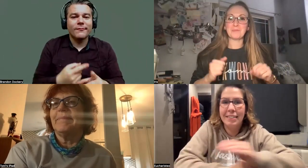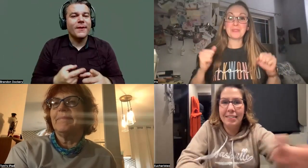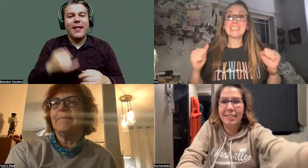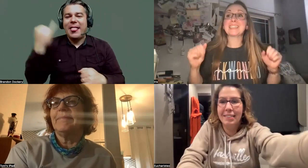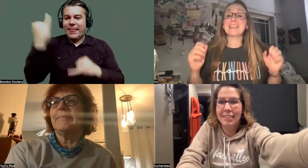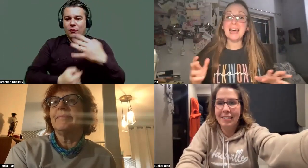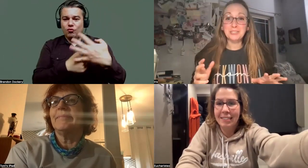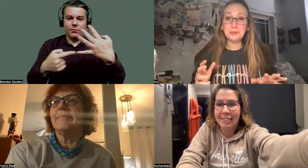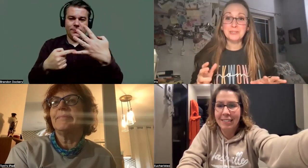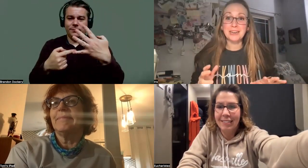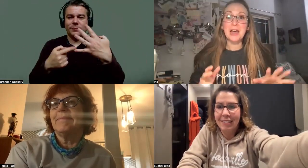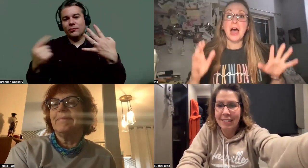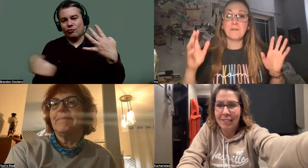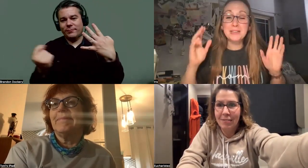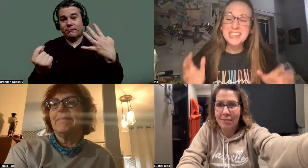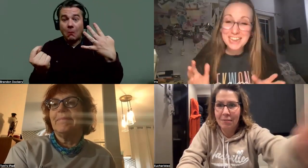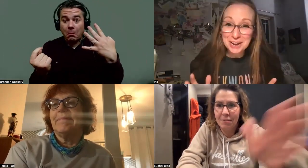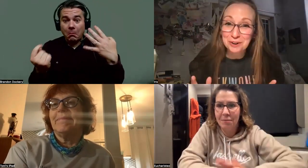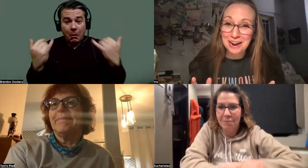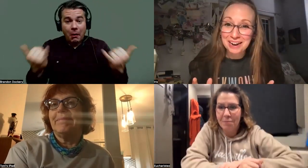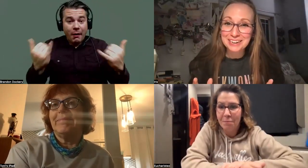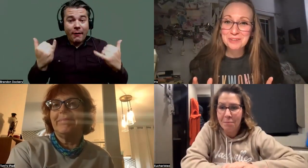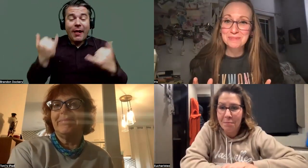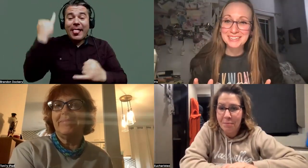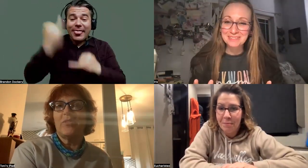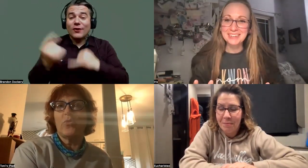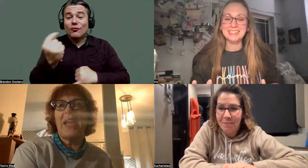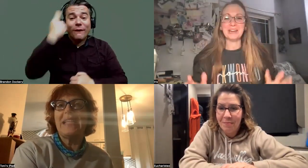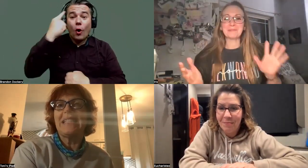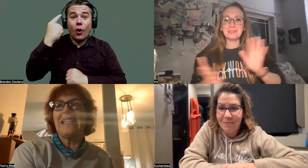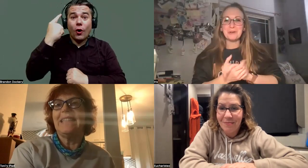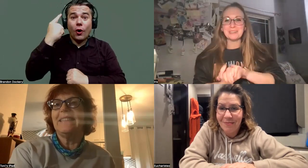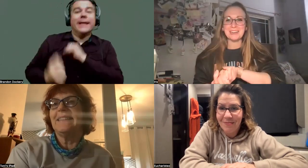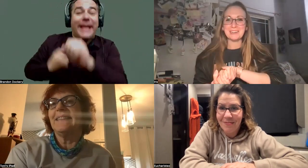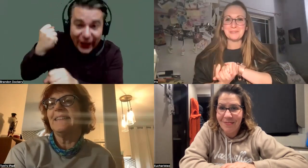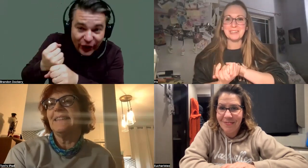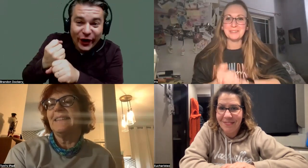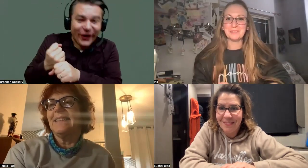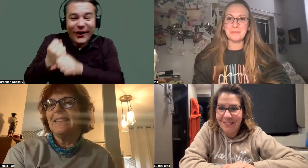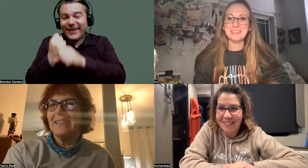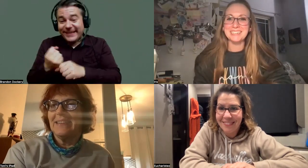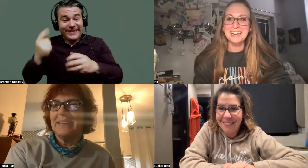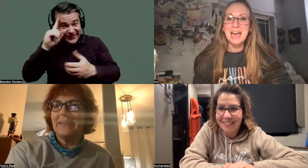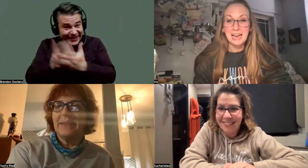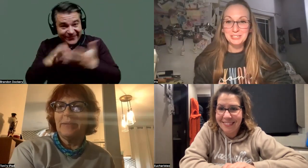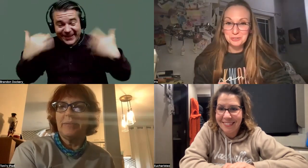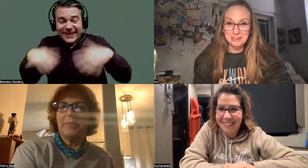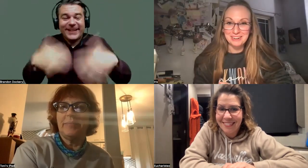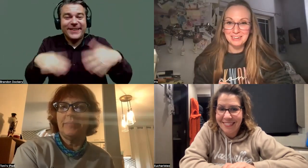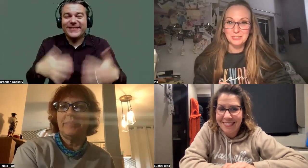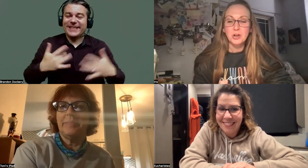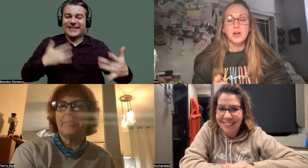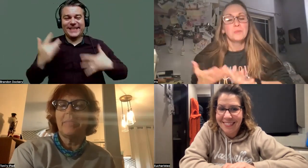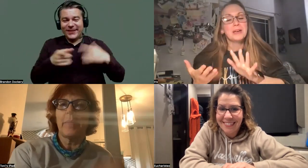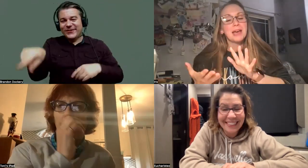the month, and this is the last Tuesday of the year. Can you believe it? And I am so excited you guys have jumped in and